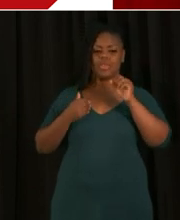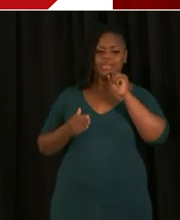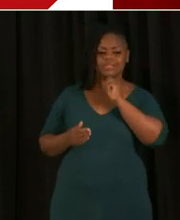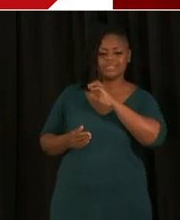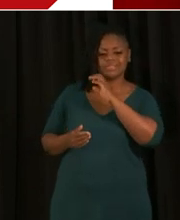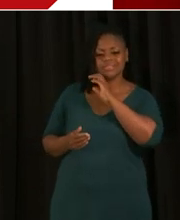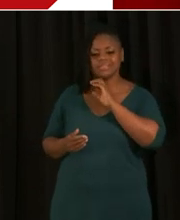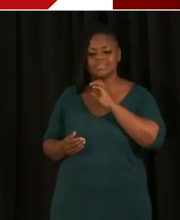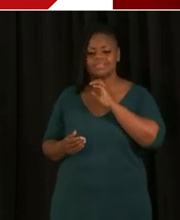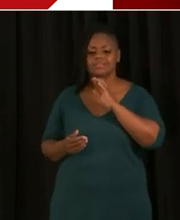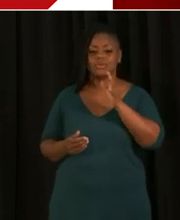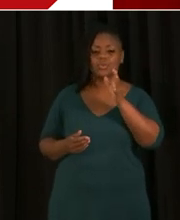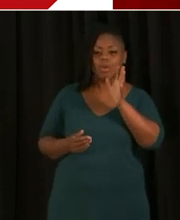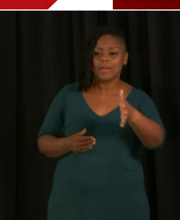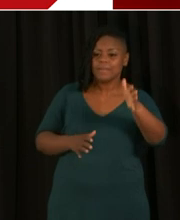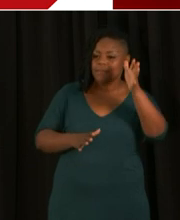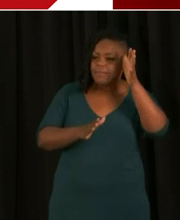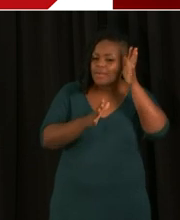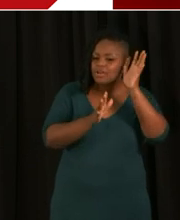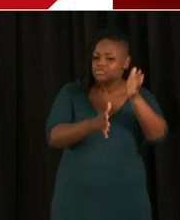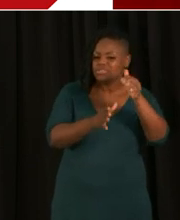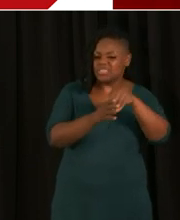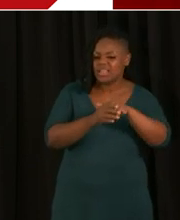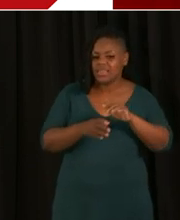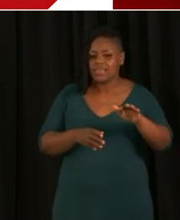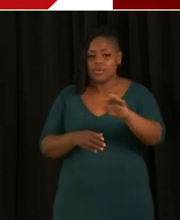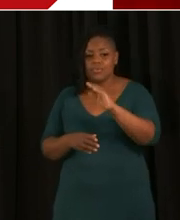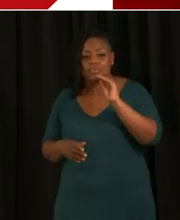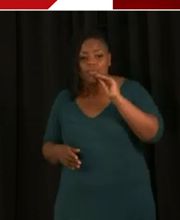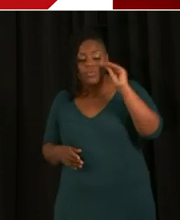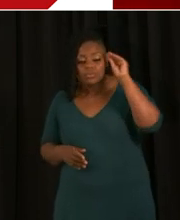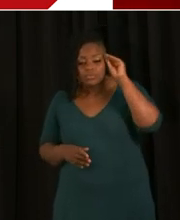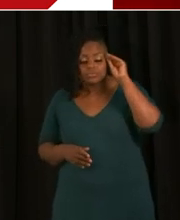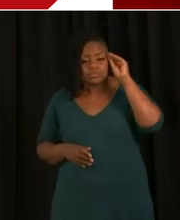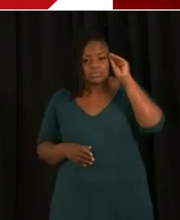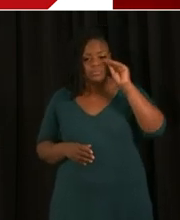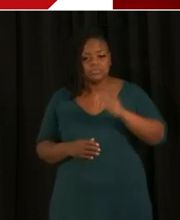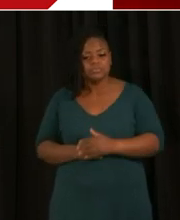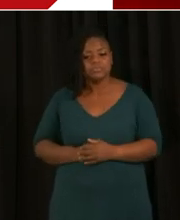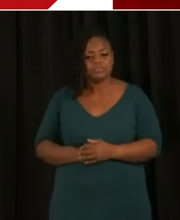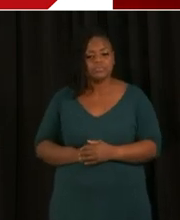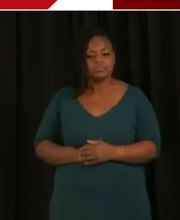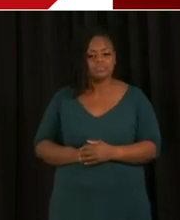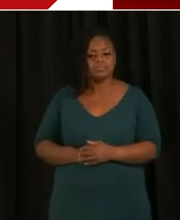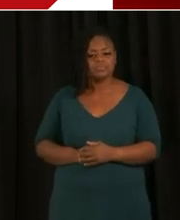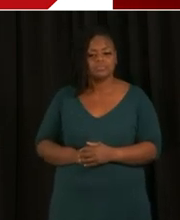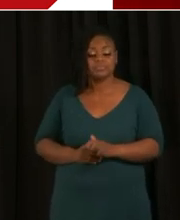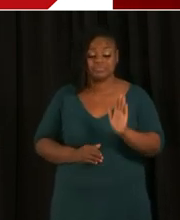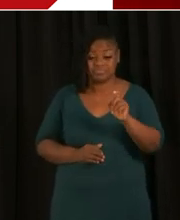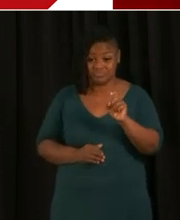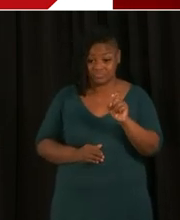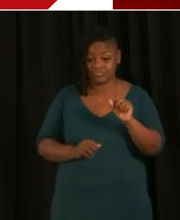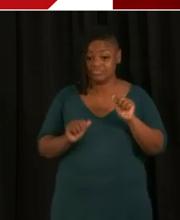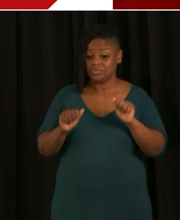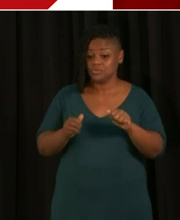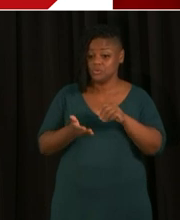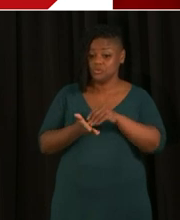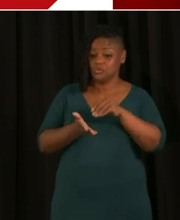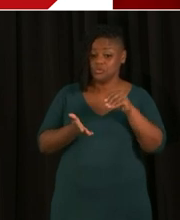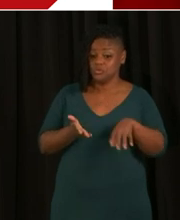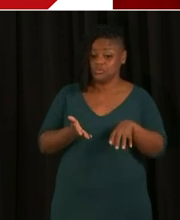well, grandparents, rather, in their household? Does it include possibly them opting out of returning to class and